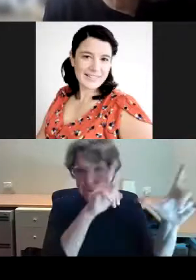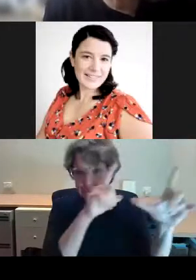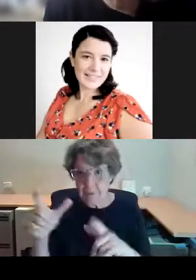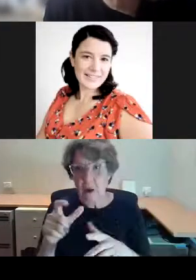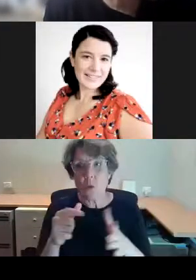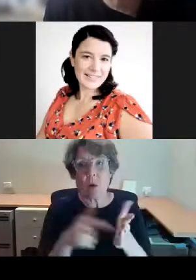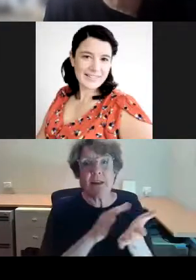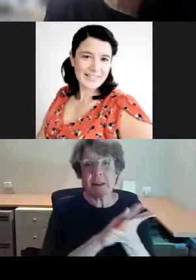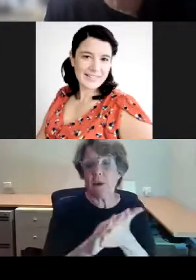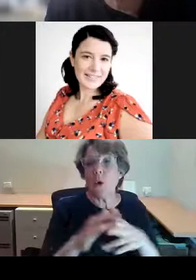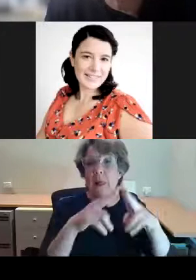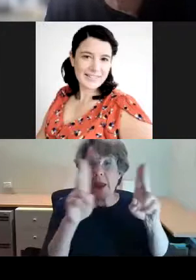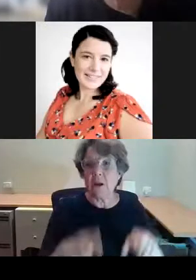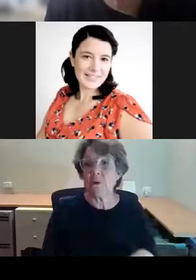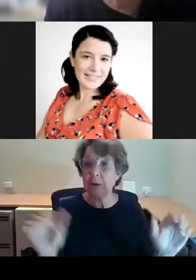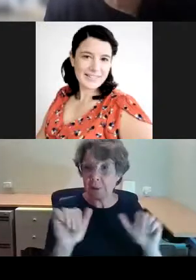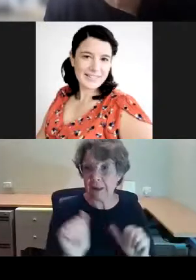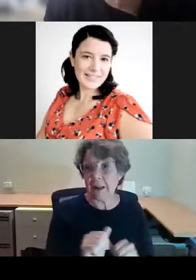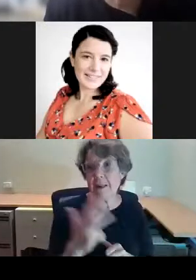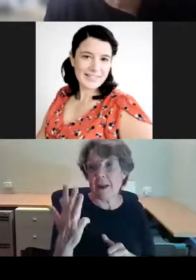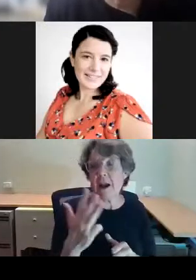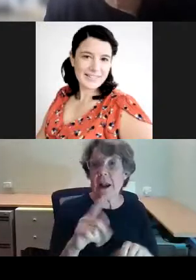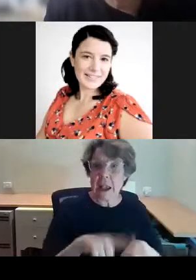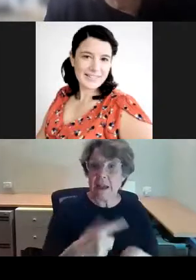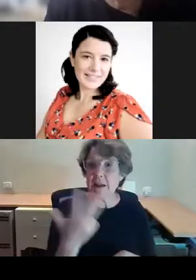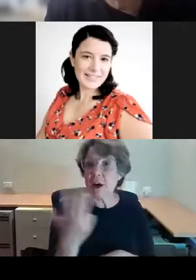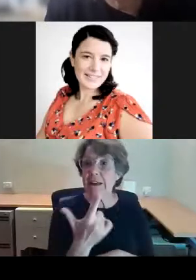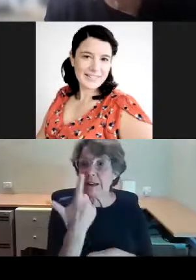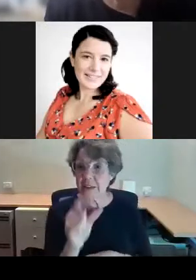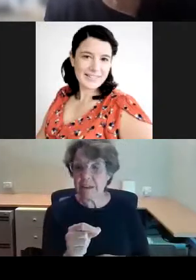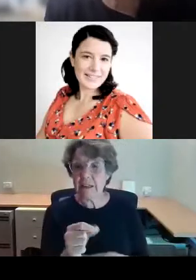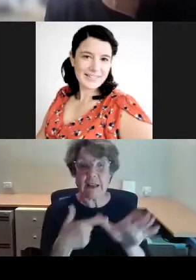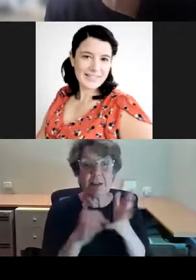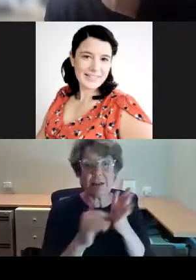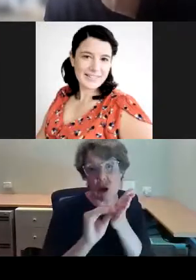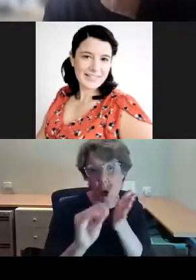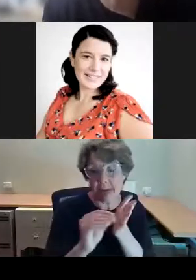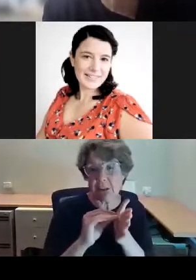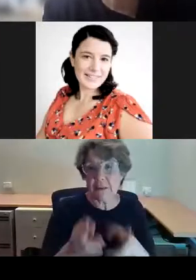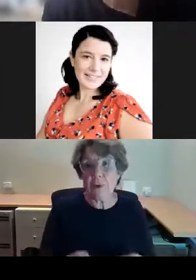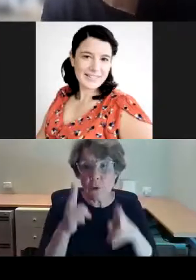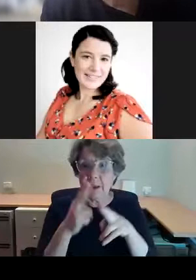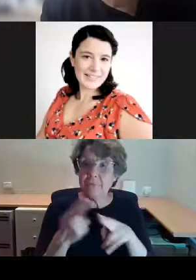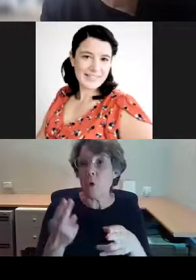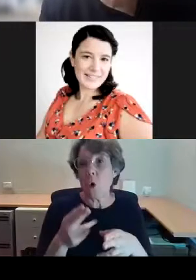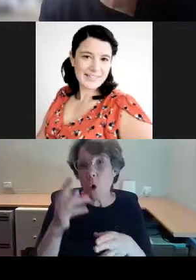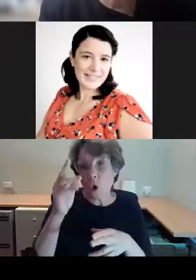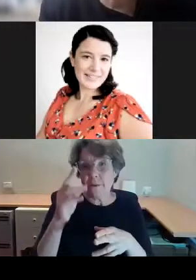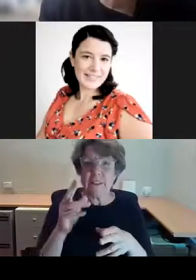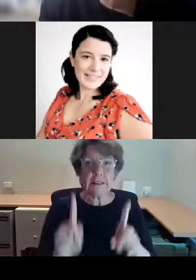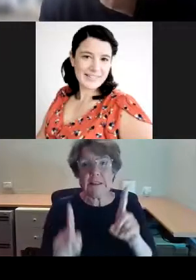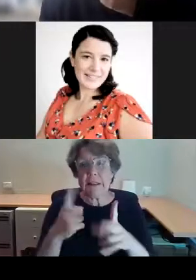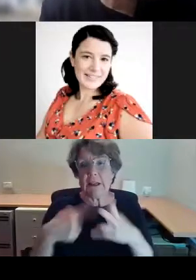1970s, as the office building for the City of Sydney Council employees. And